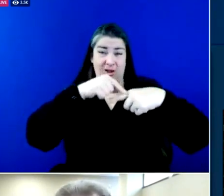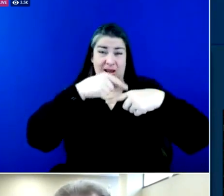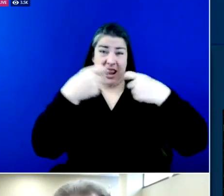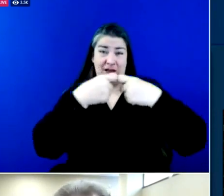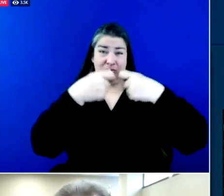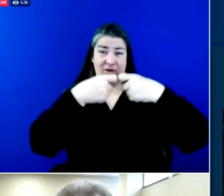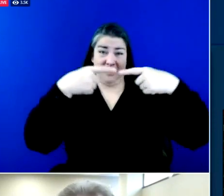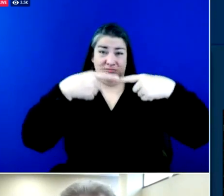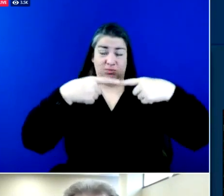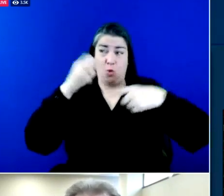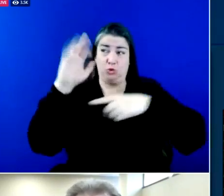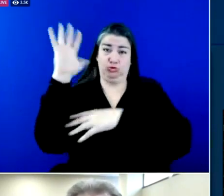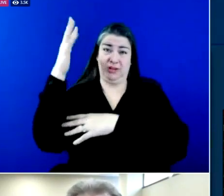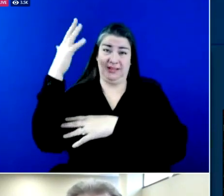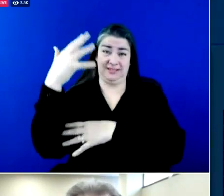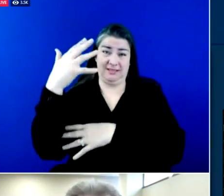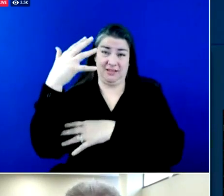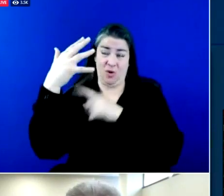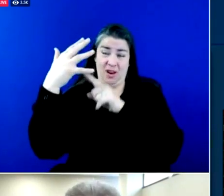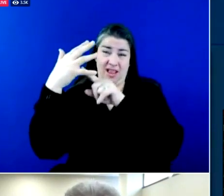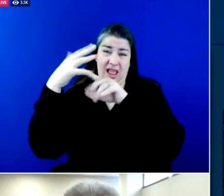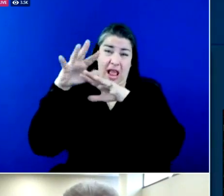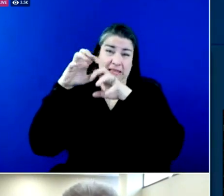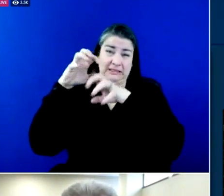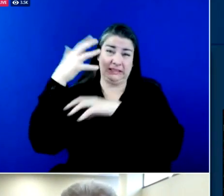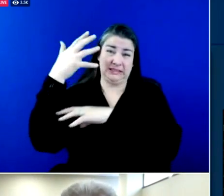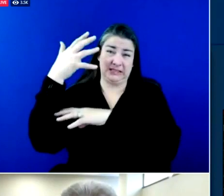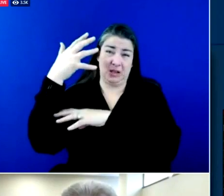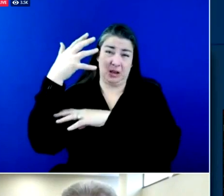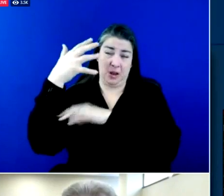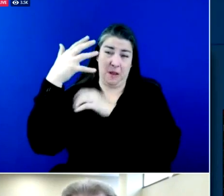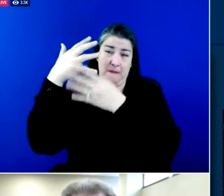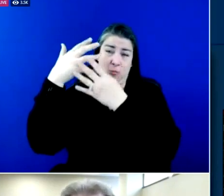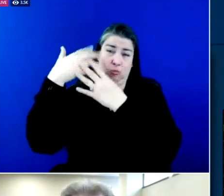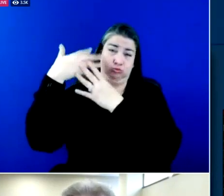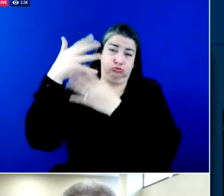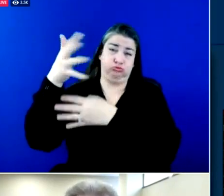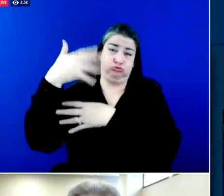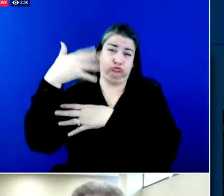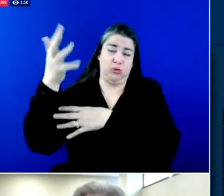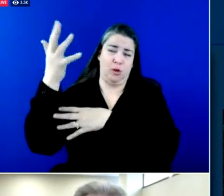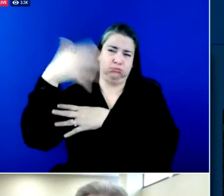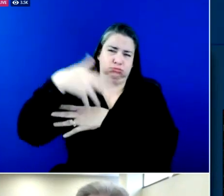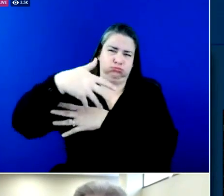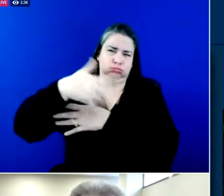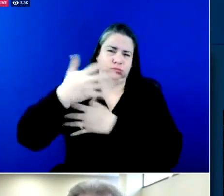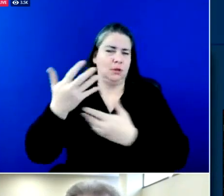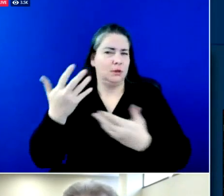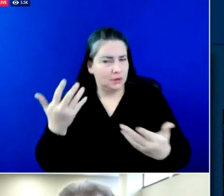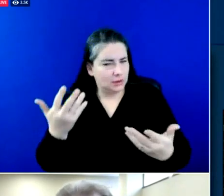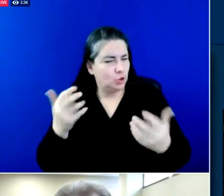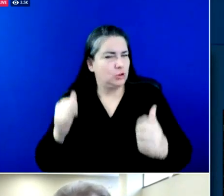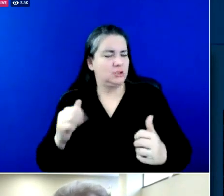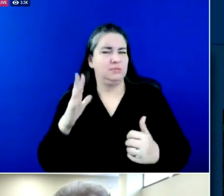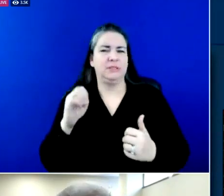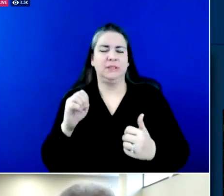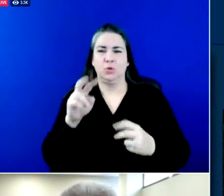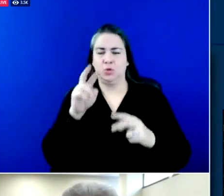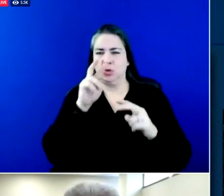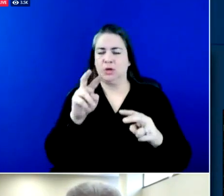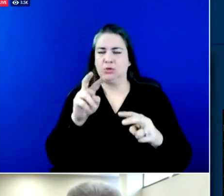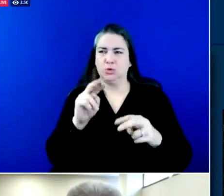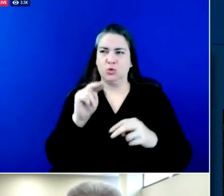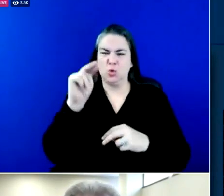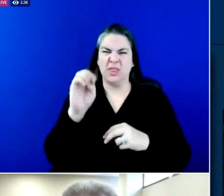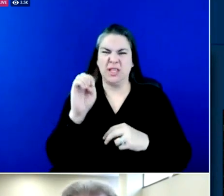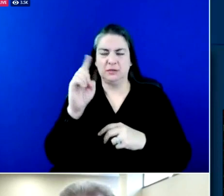winds from about 10 to 15 miles per hour trending east northeast with gusts of 20 to